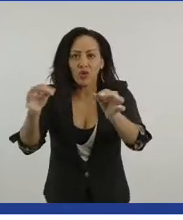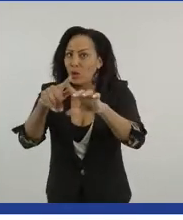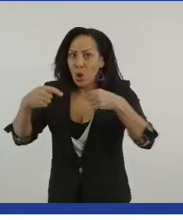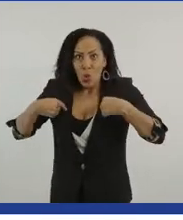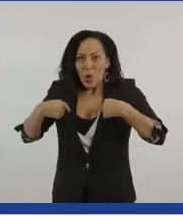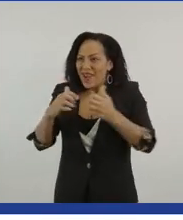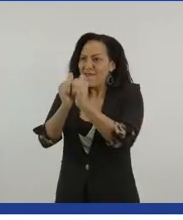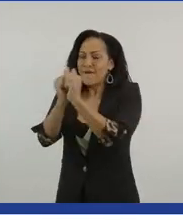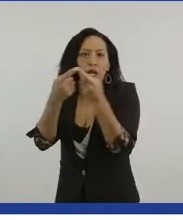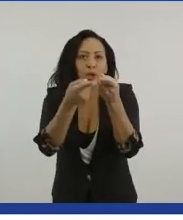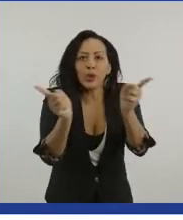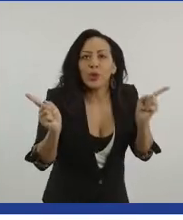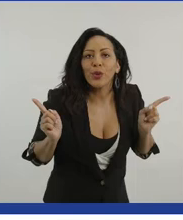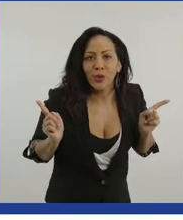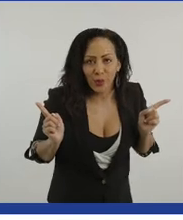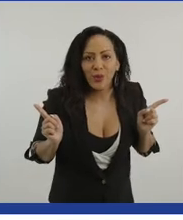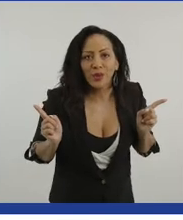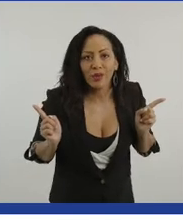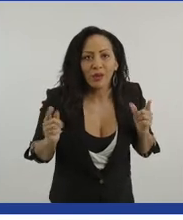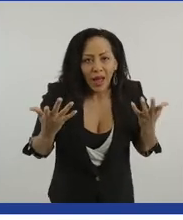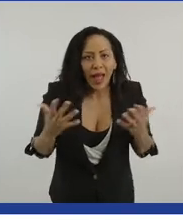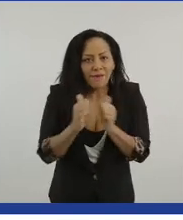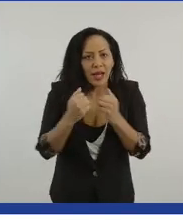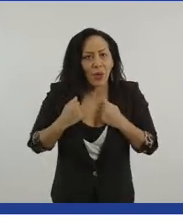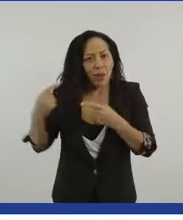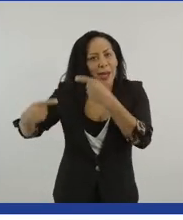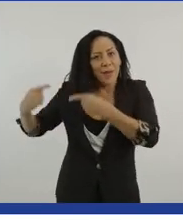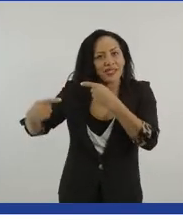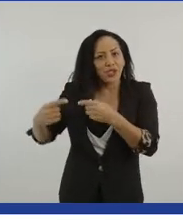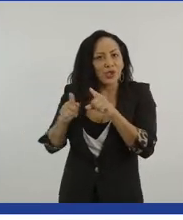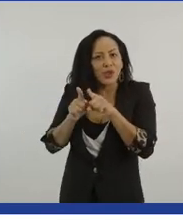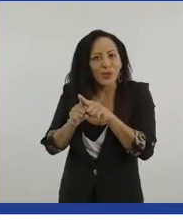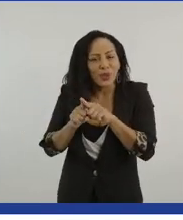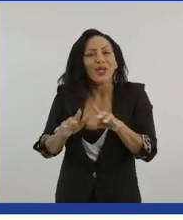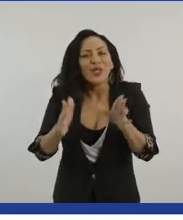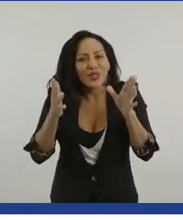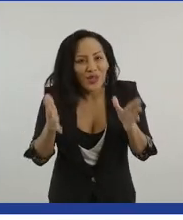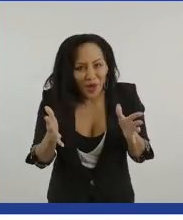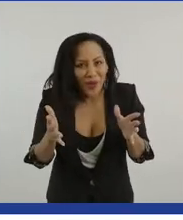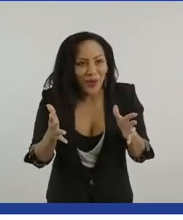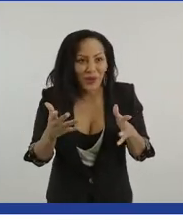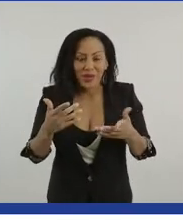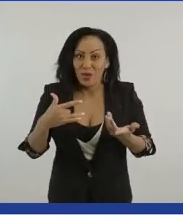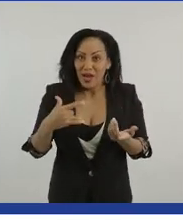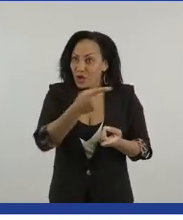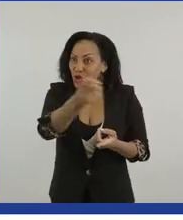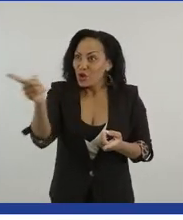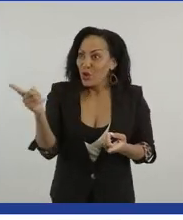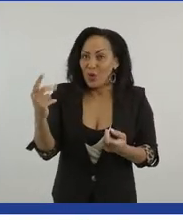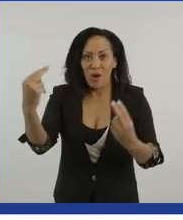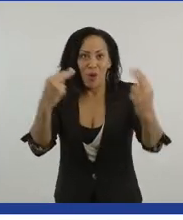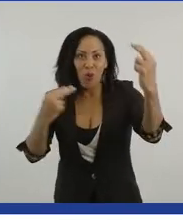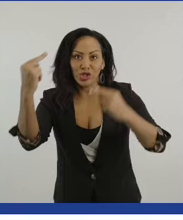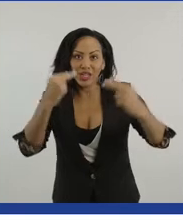competitors as well. So I think it's really important. So when you're, when you're sitting, listening or standing,